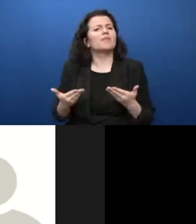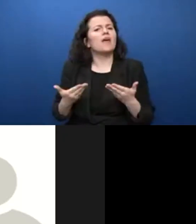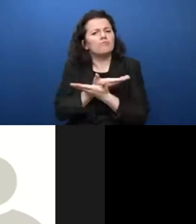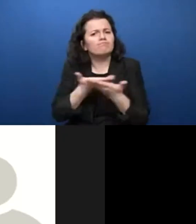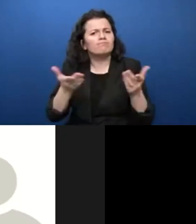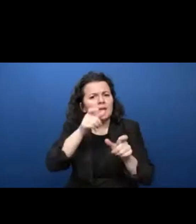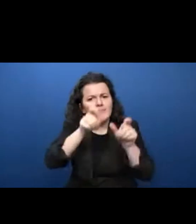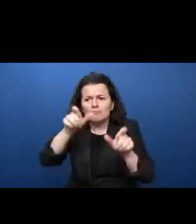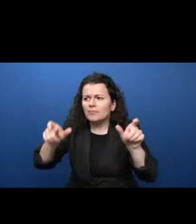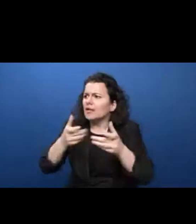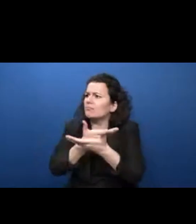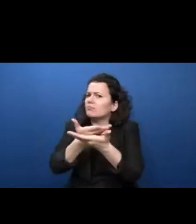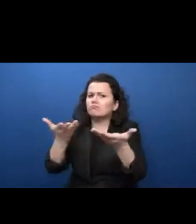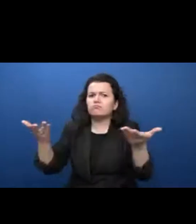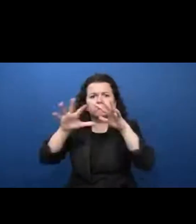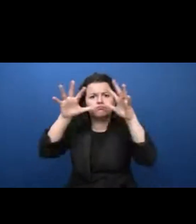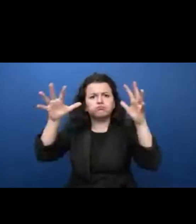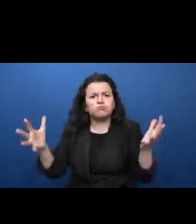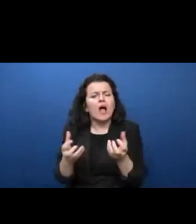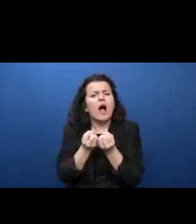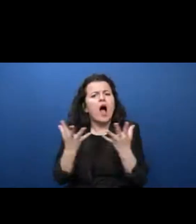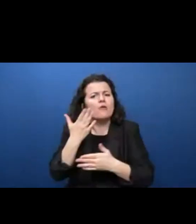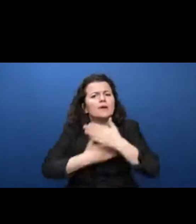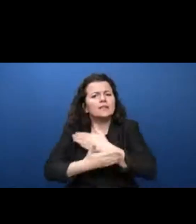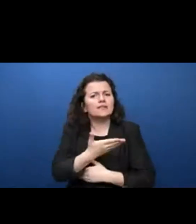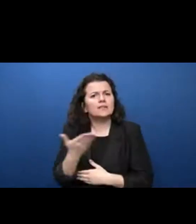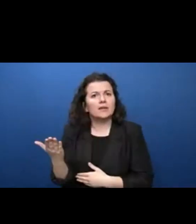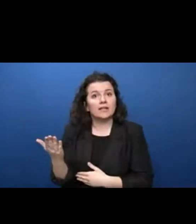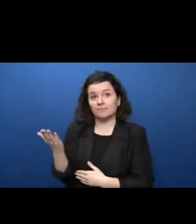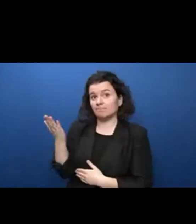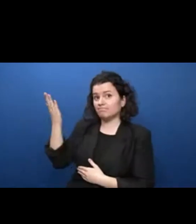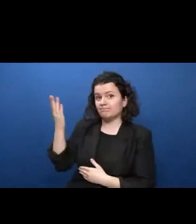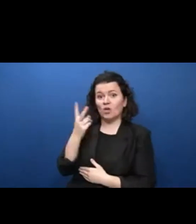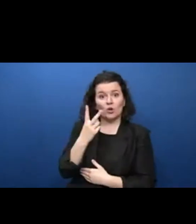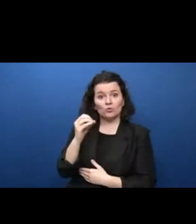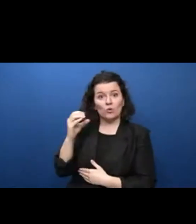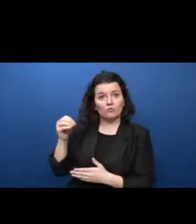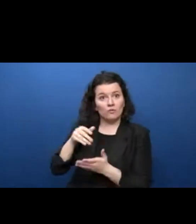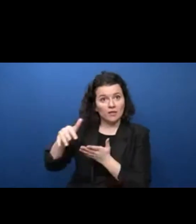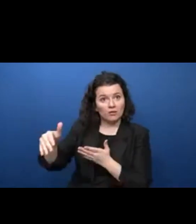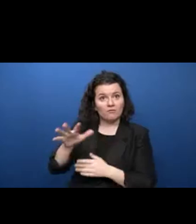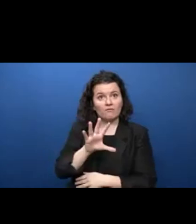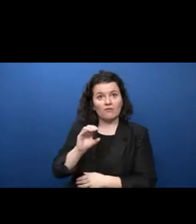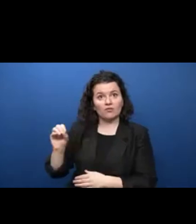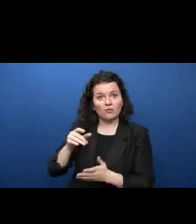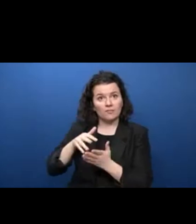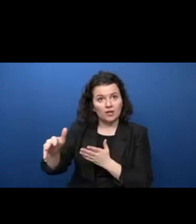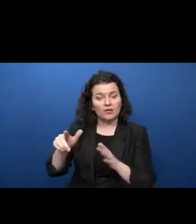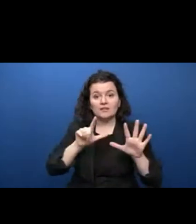form of disability? 200 million, 500 million, 750 million, or over 1 billion?